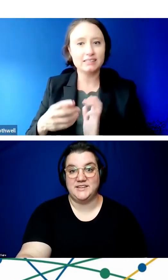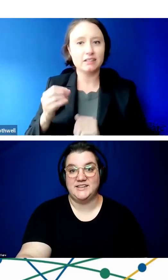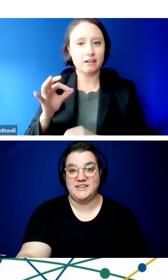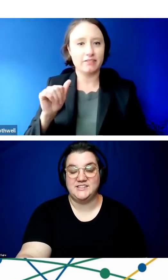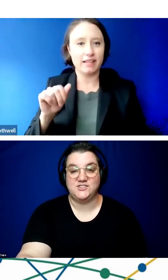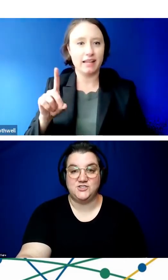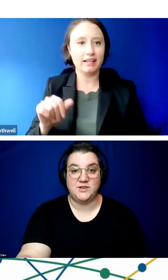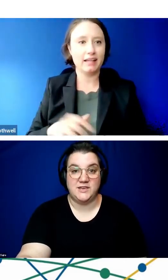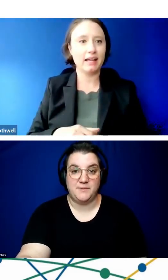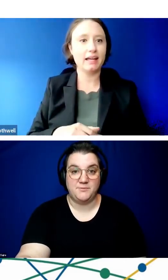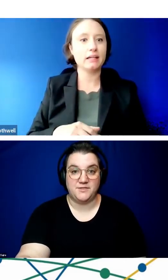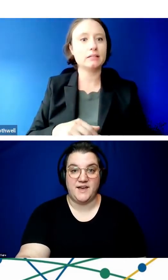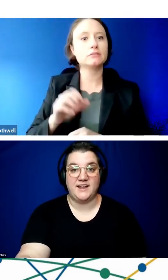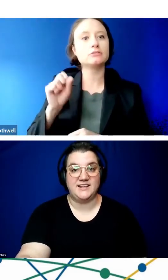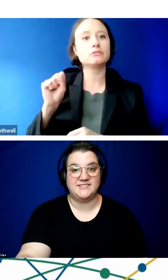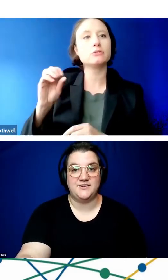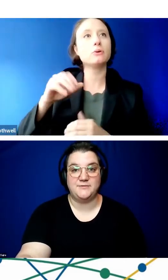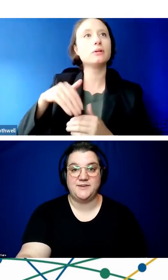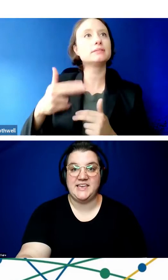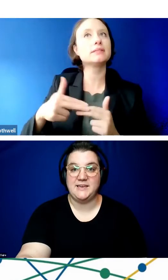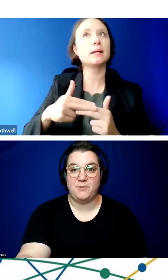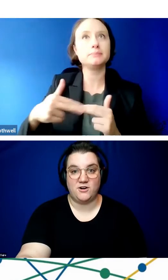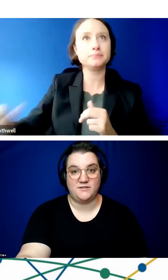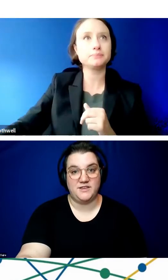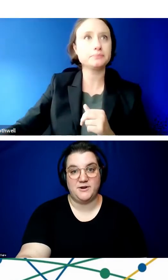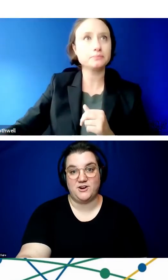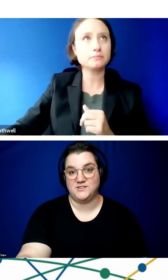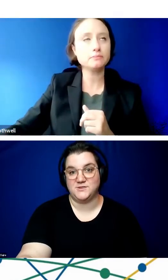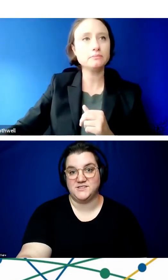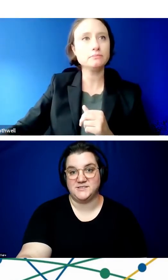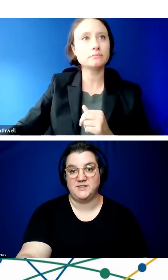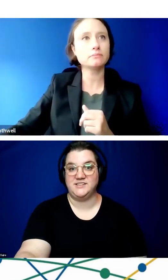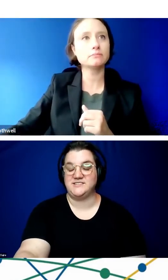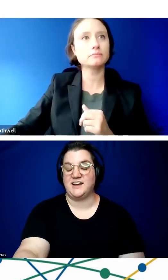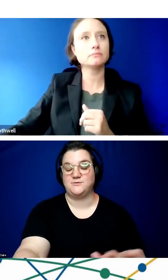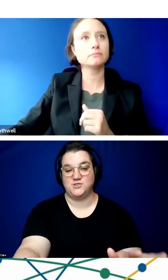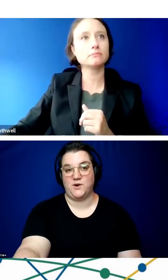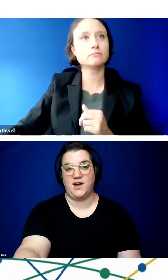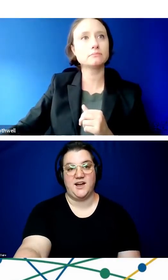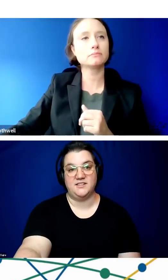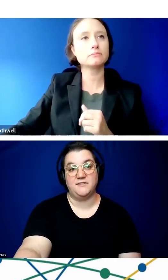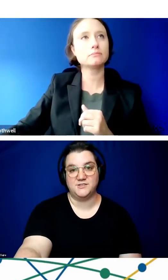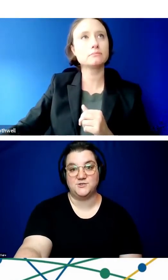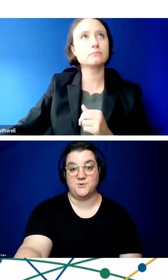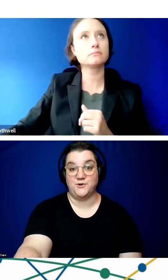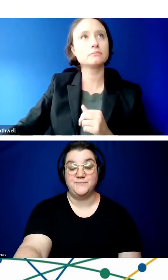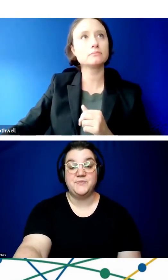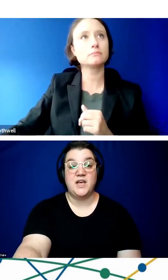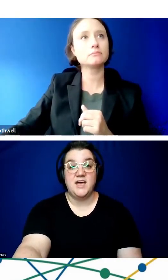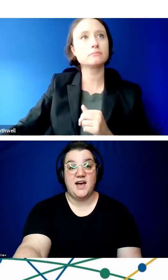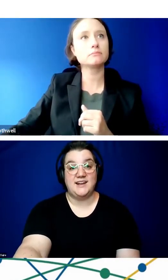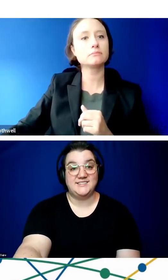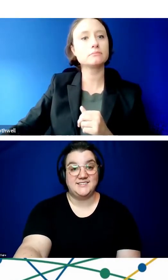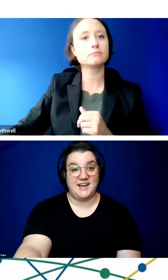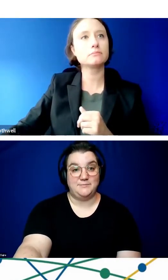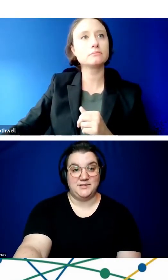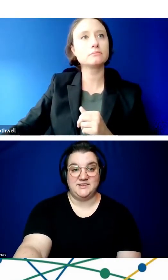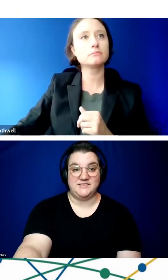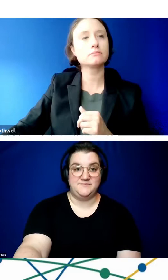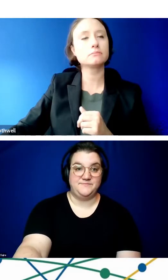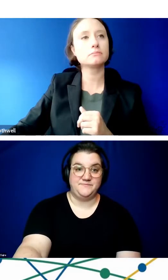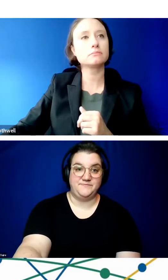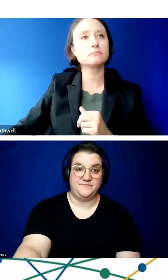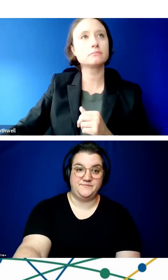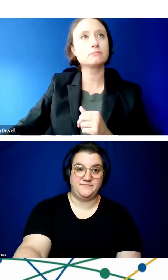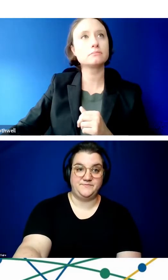accessibility needs to keep up with that. It's a key part of the Americans with Disabilities Act, which is why I love this quote. Next slide,